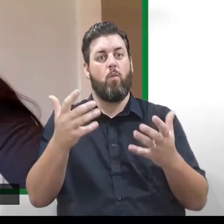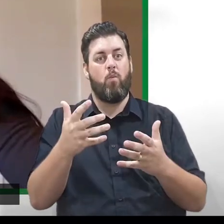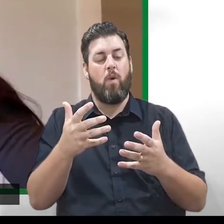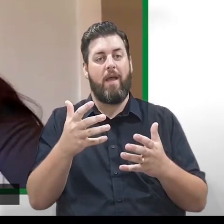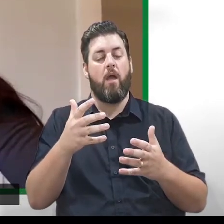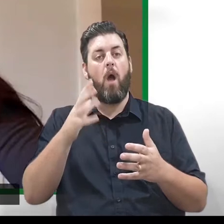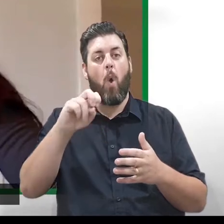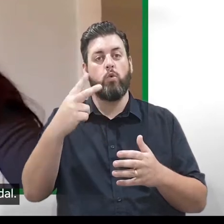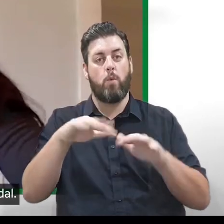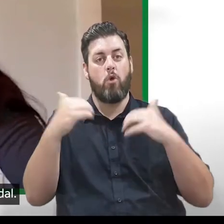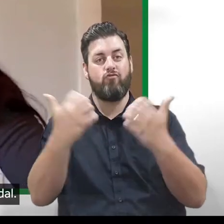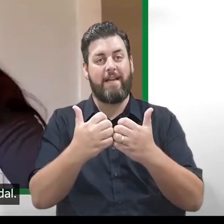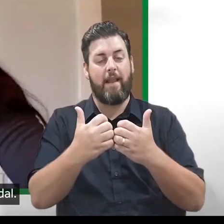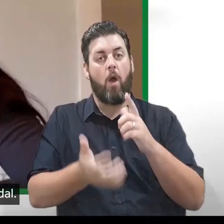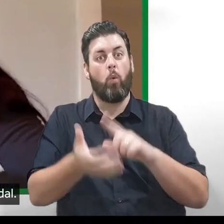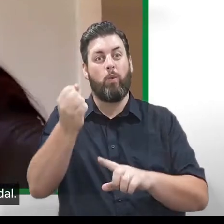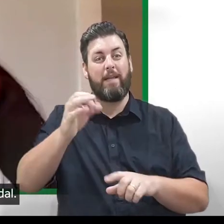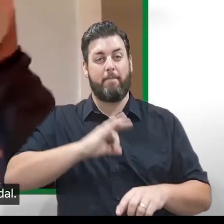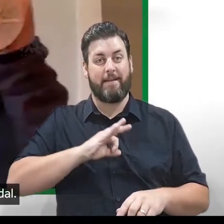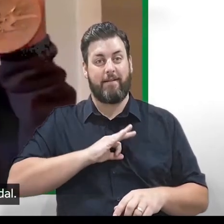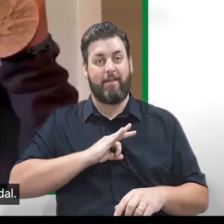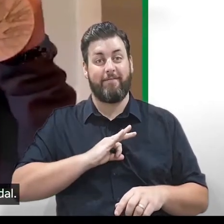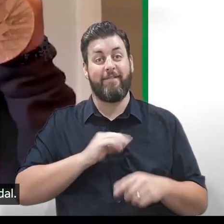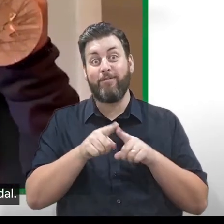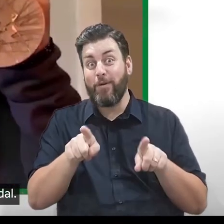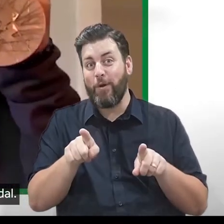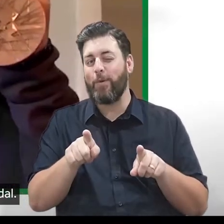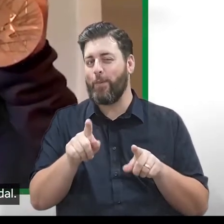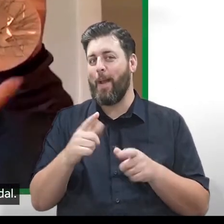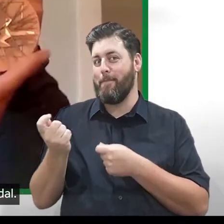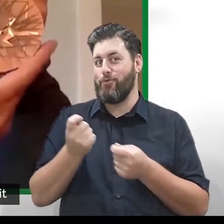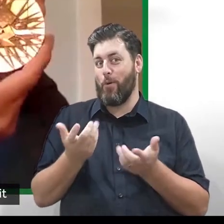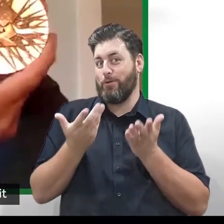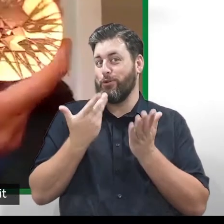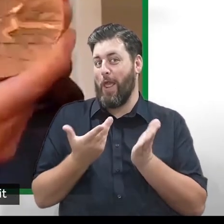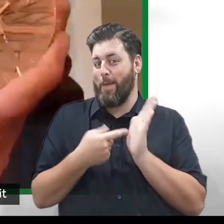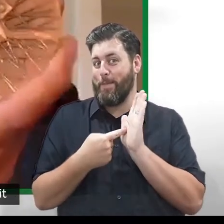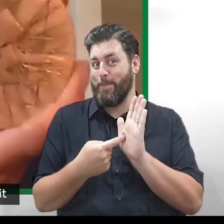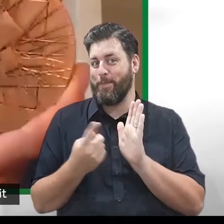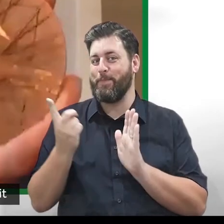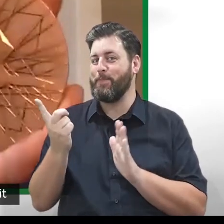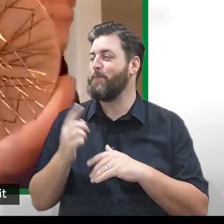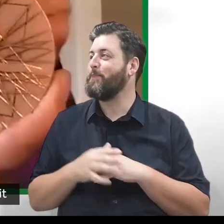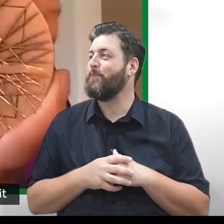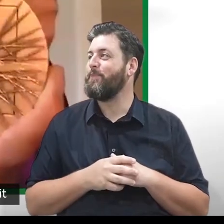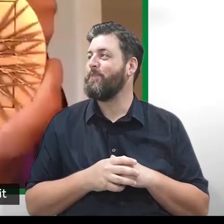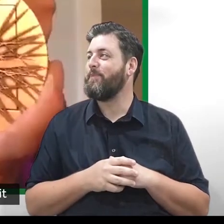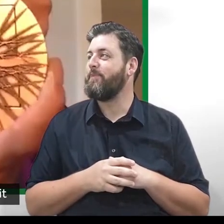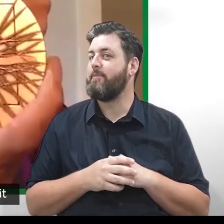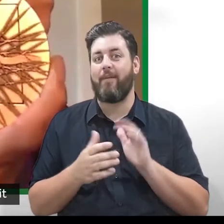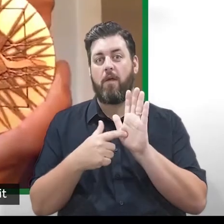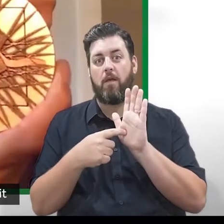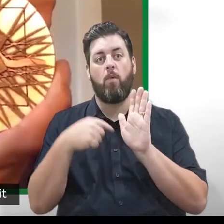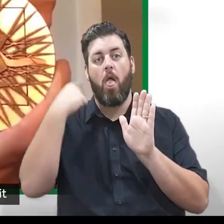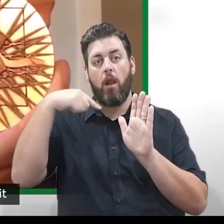win that Olympic medal. And just for you guys today, I've actually brought that Olympic medal. So as you can see there, it's got the